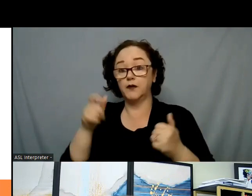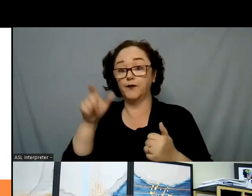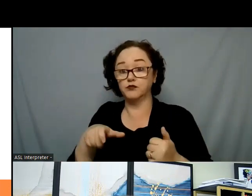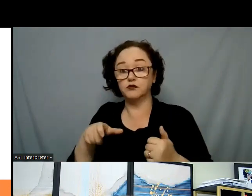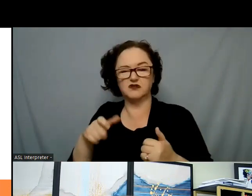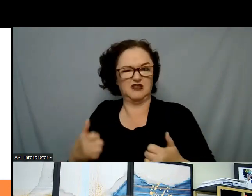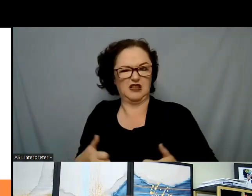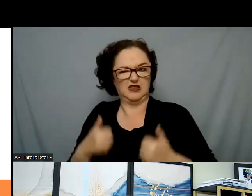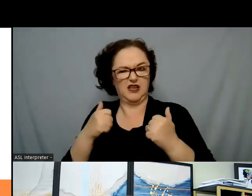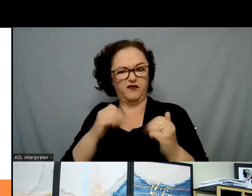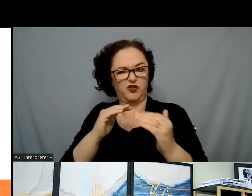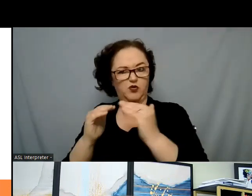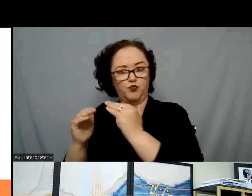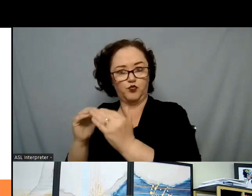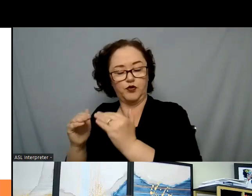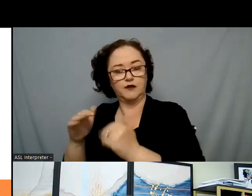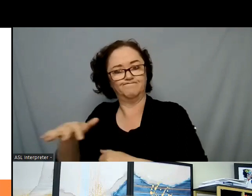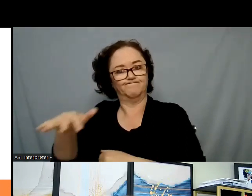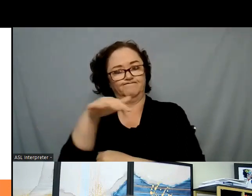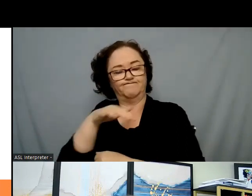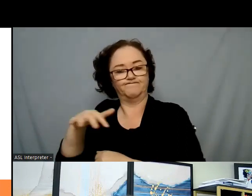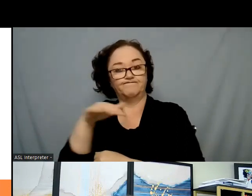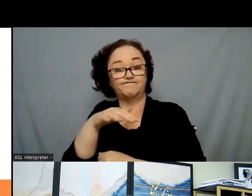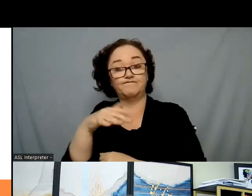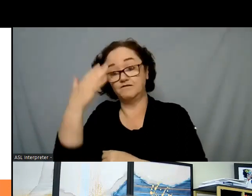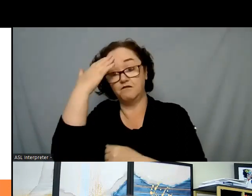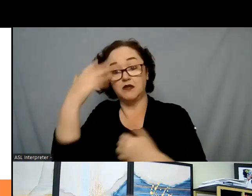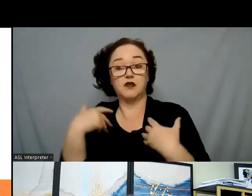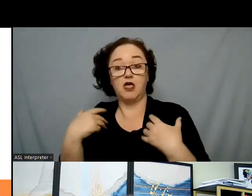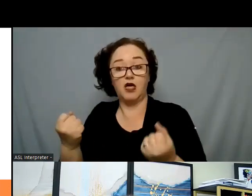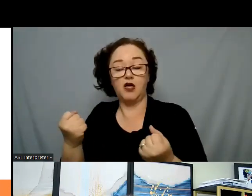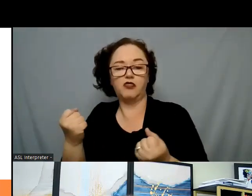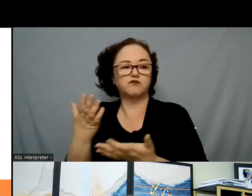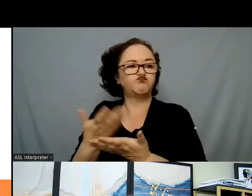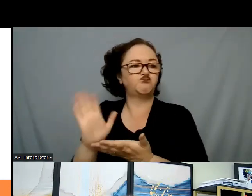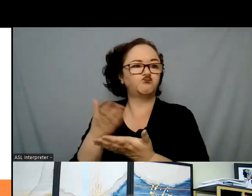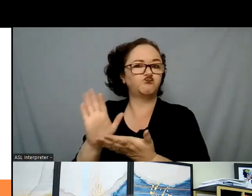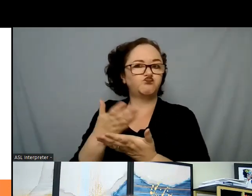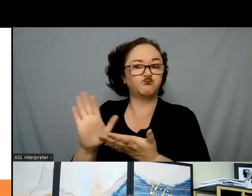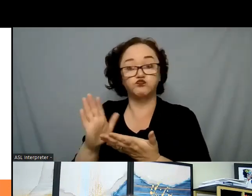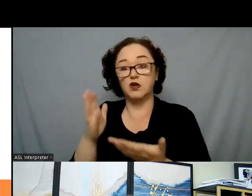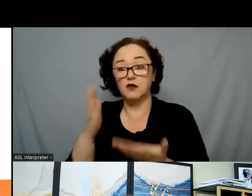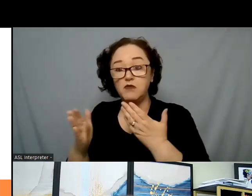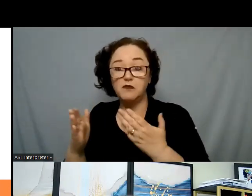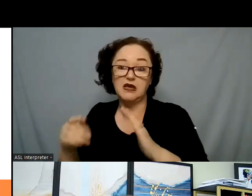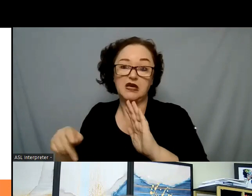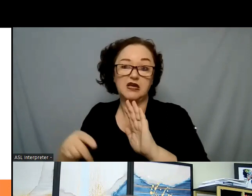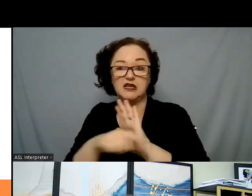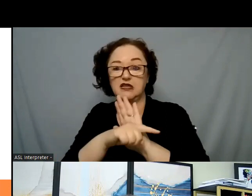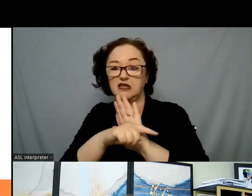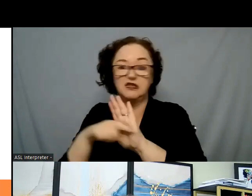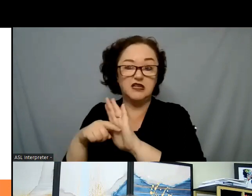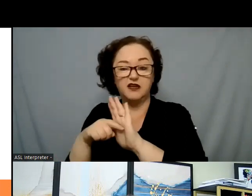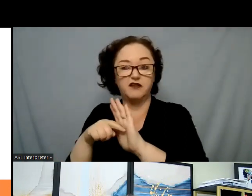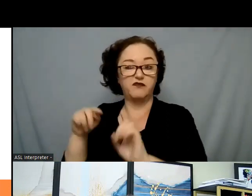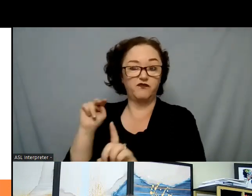where mental health is not something that is embraced, but it's a stigma, and they live in an urban area